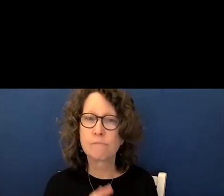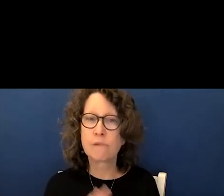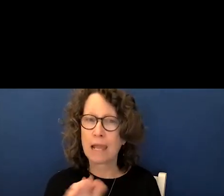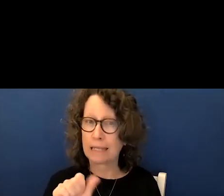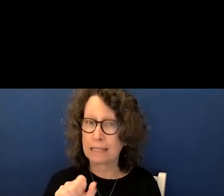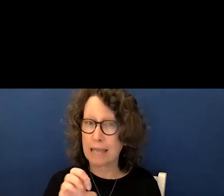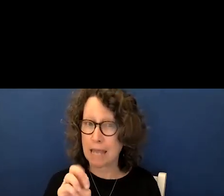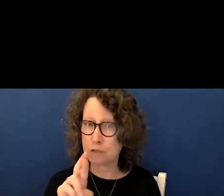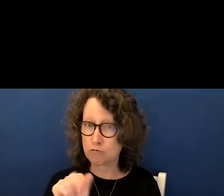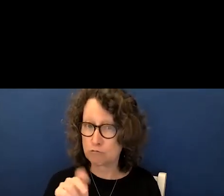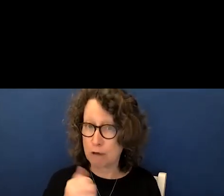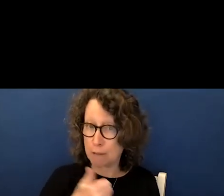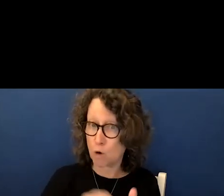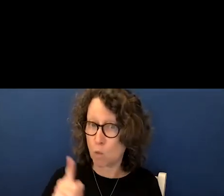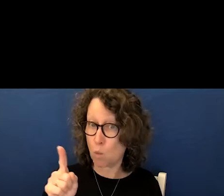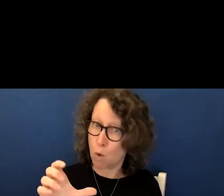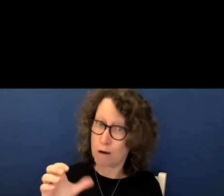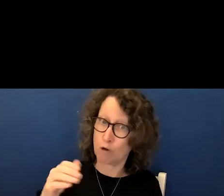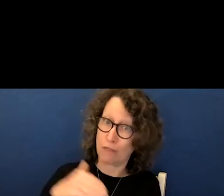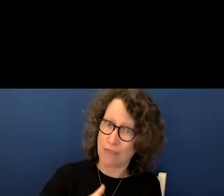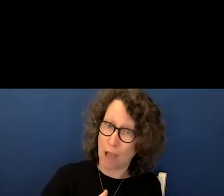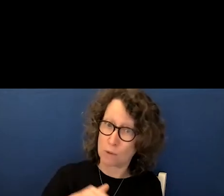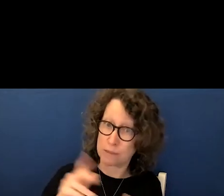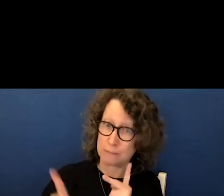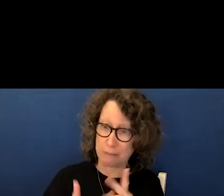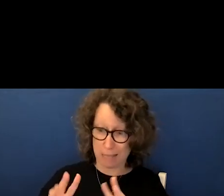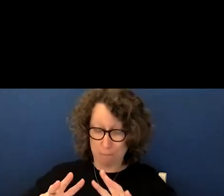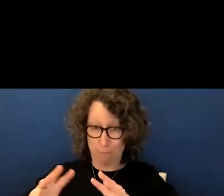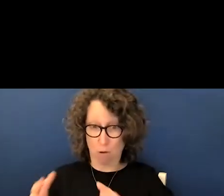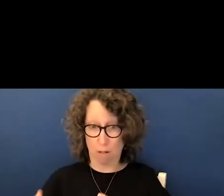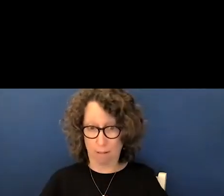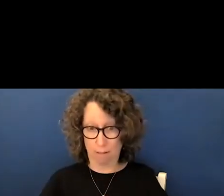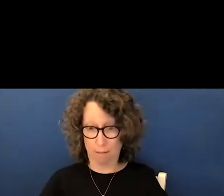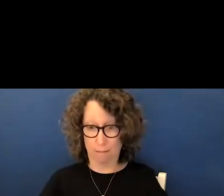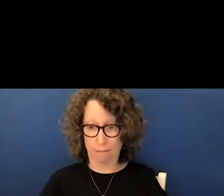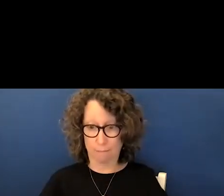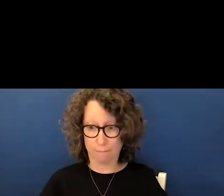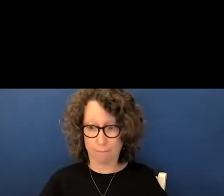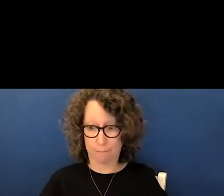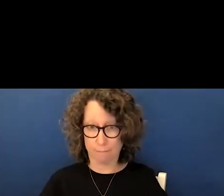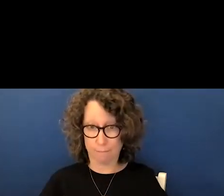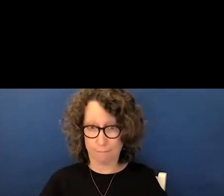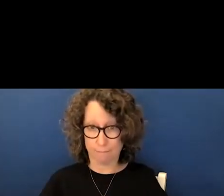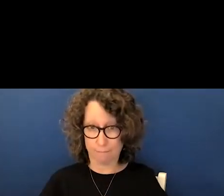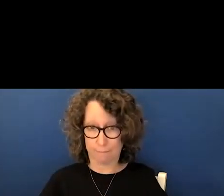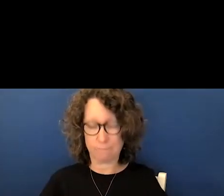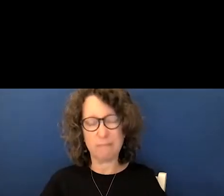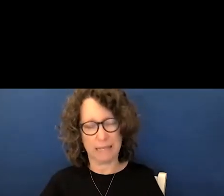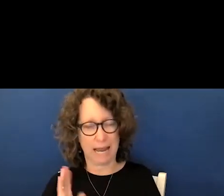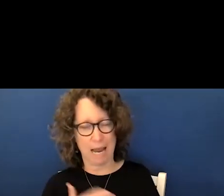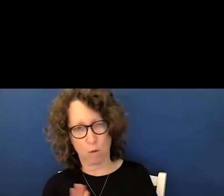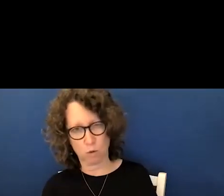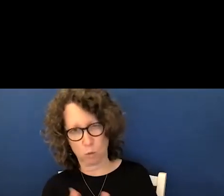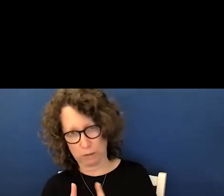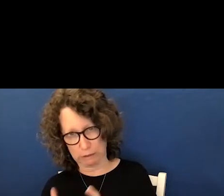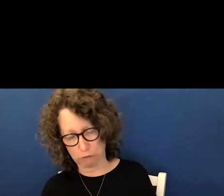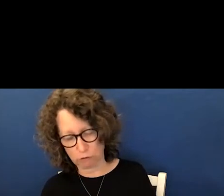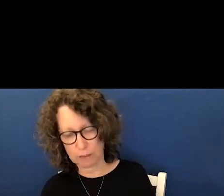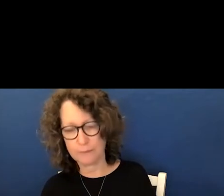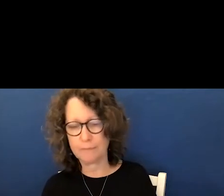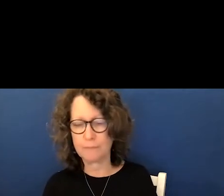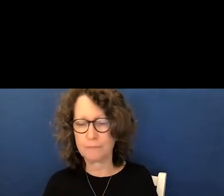case rate per 100 000 um in the district as of